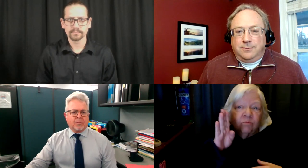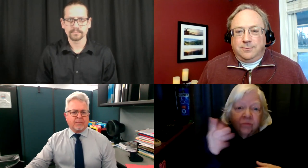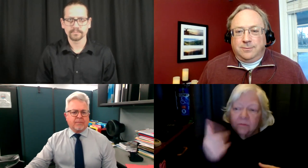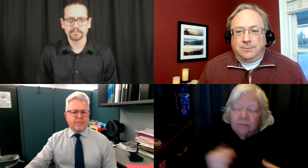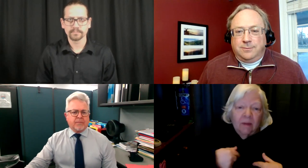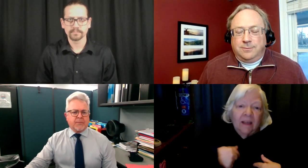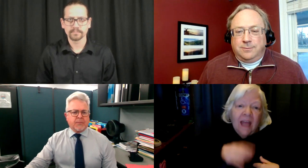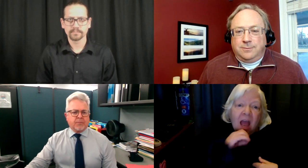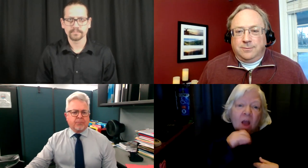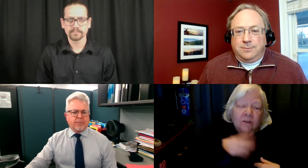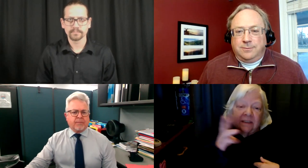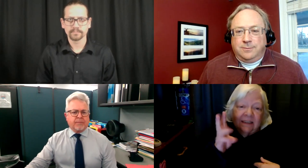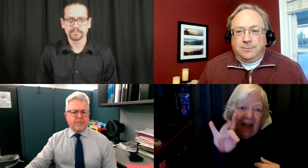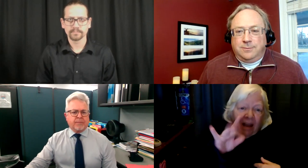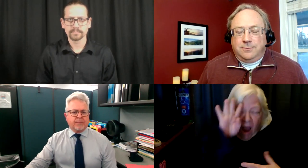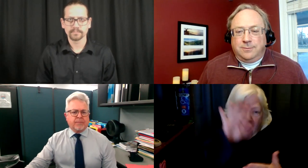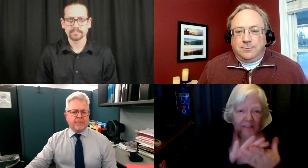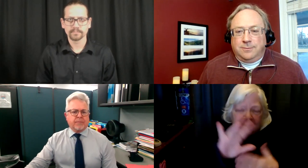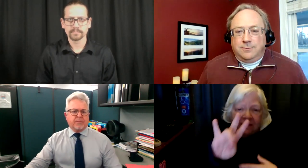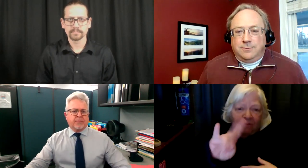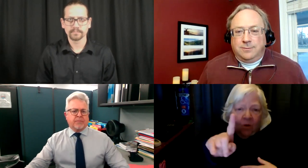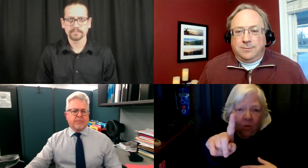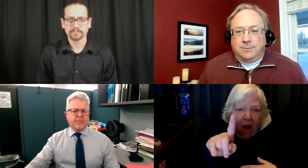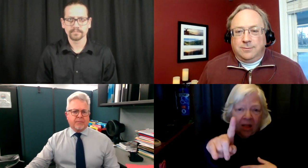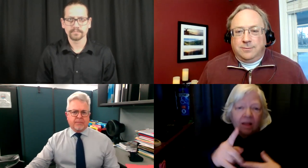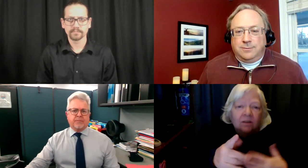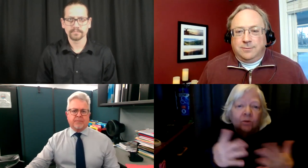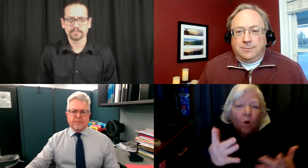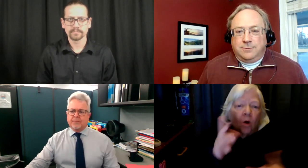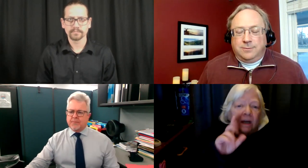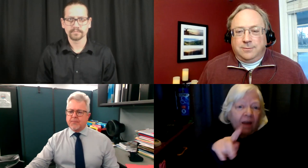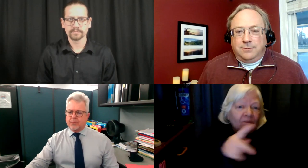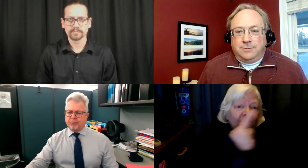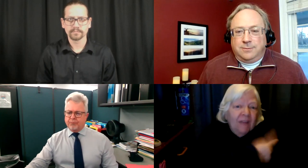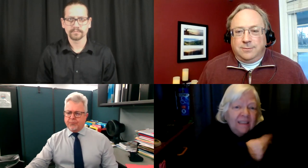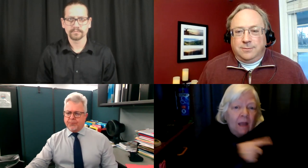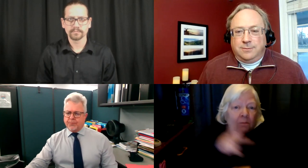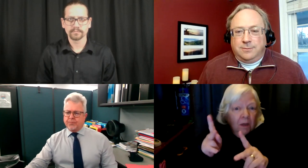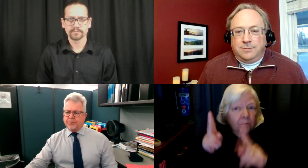And what I wanted to know is I'm 68 and my husband's 71.